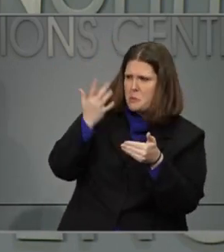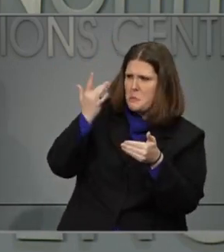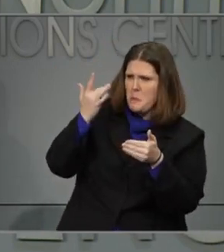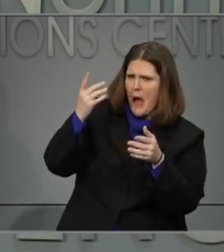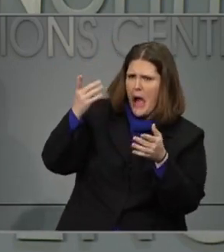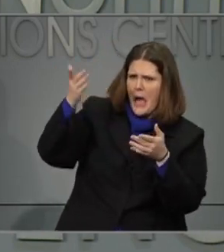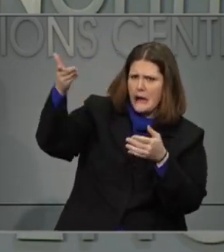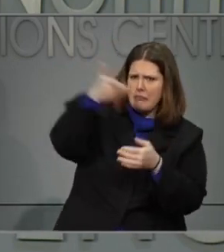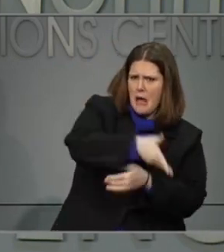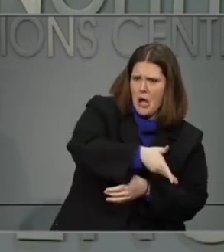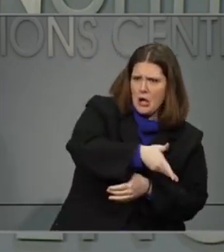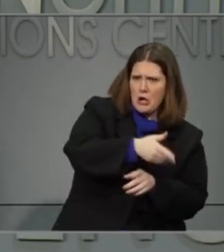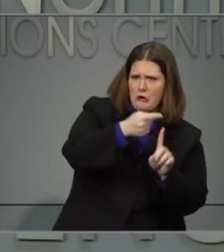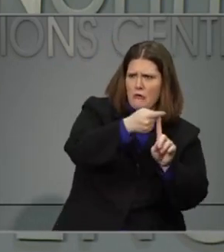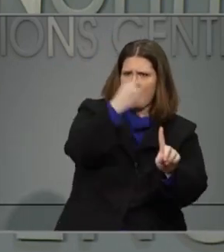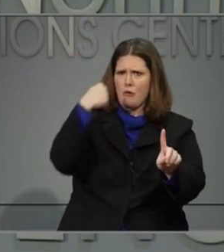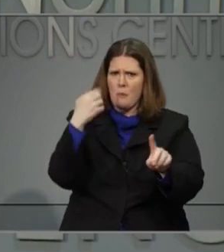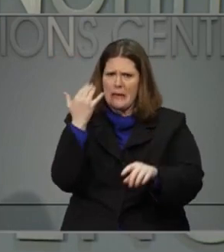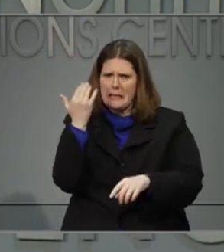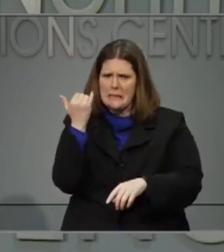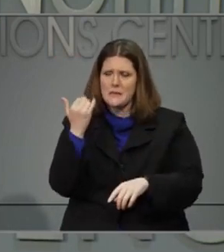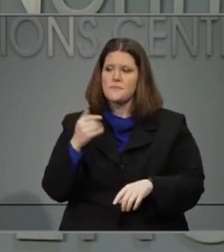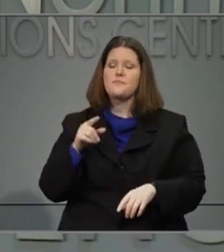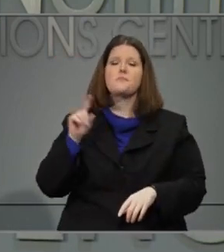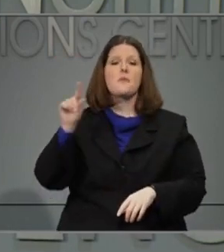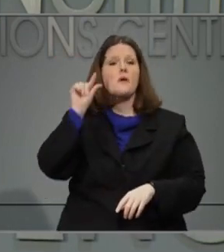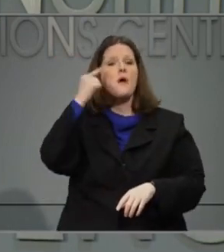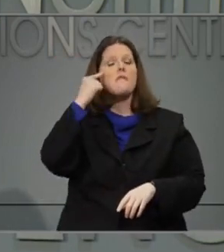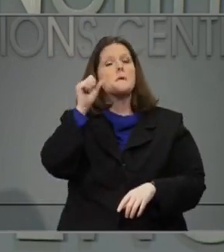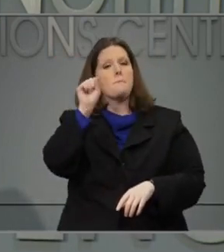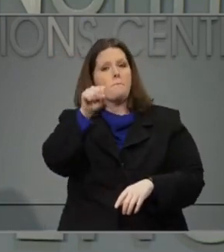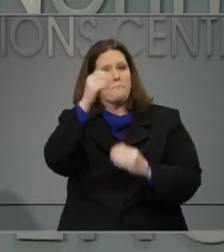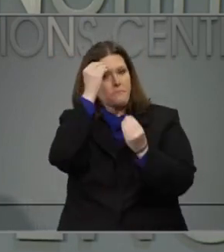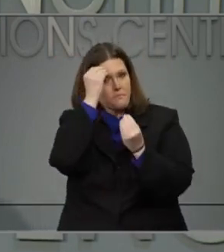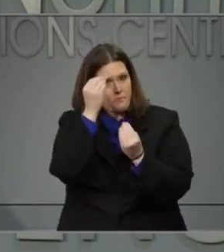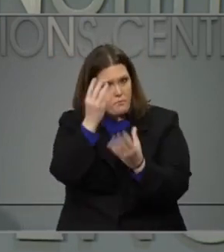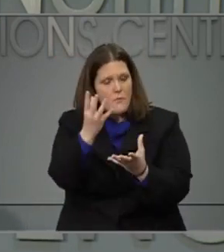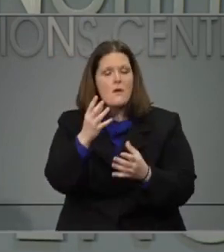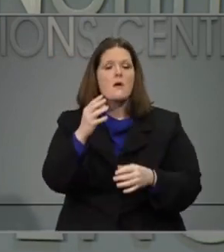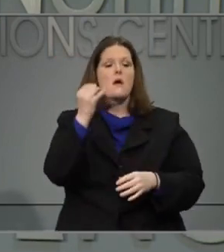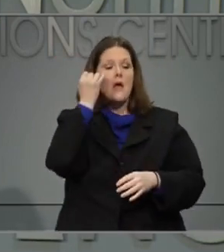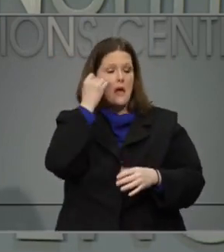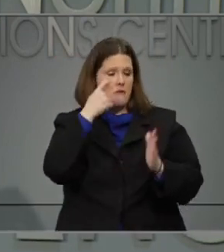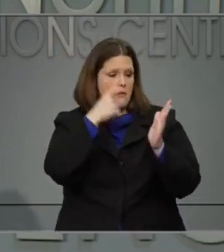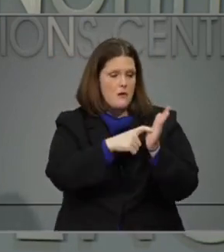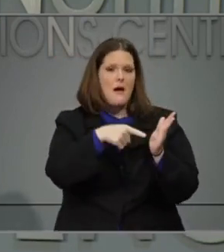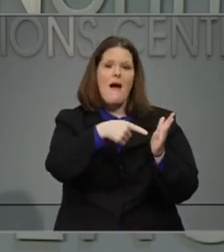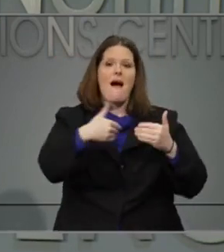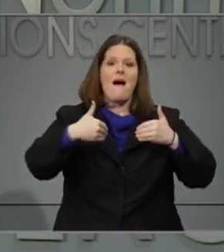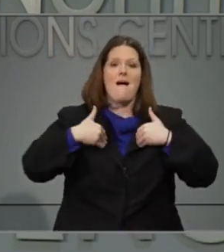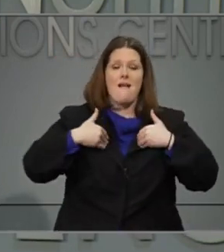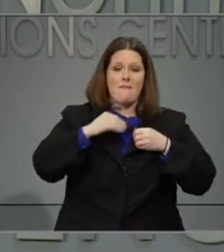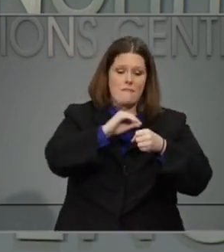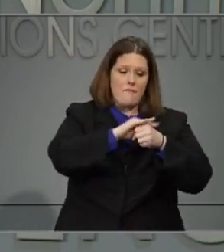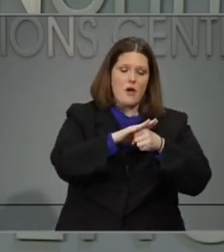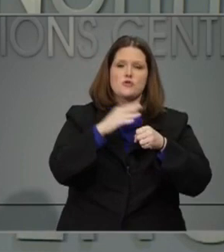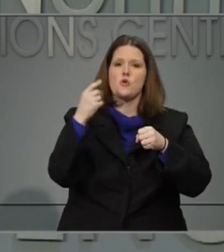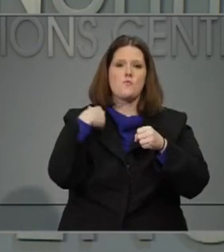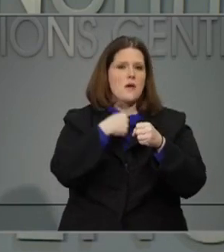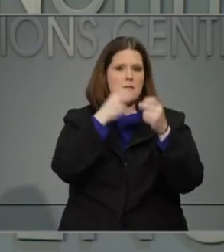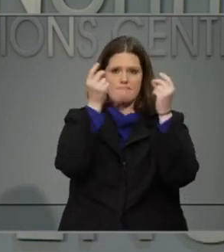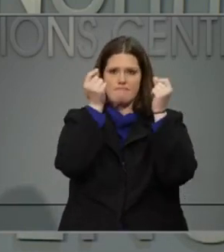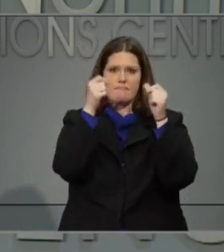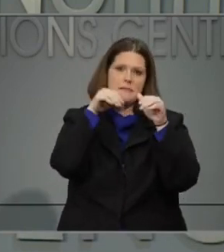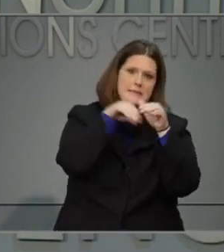were there? Whenever there is an outbreak or whenever there's a positive, we want to get into the nursing homes or any of these